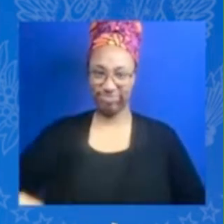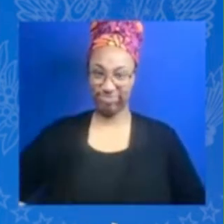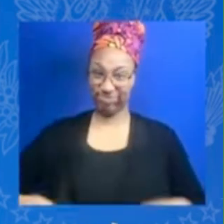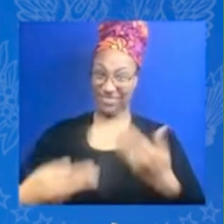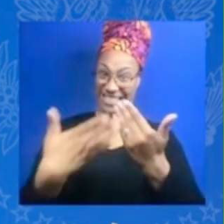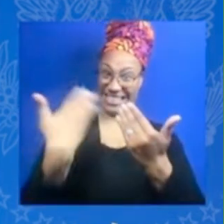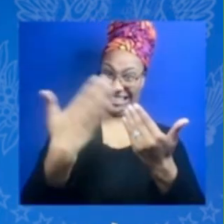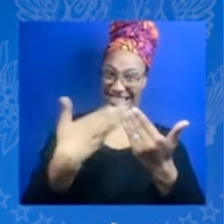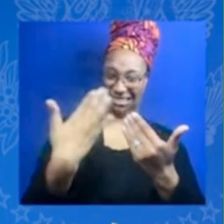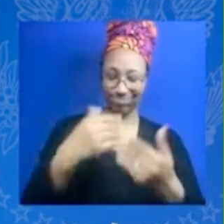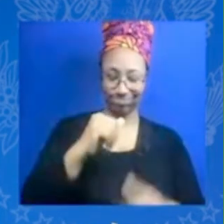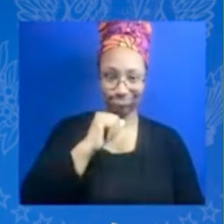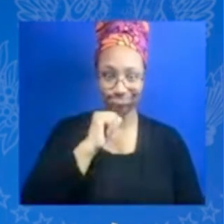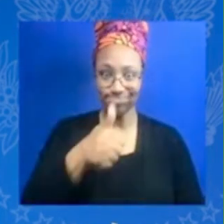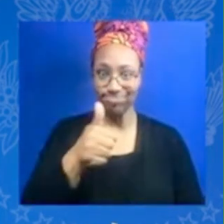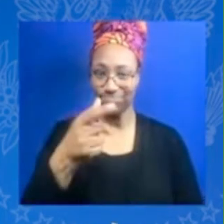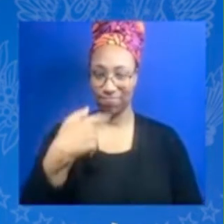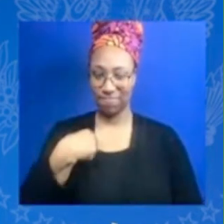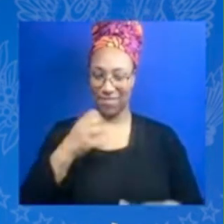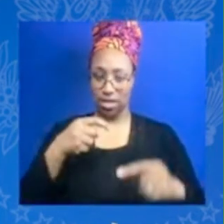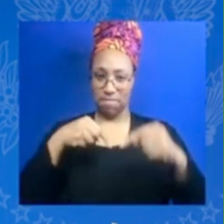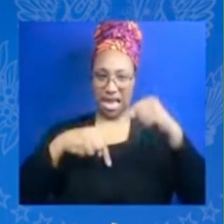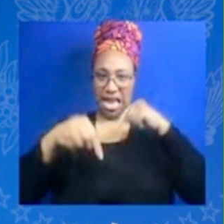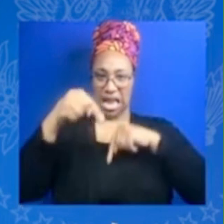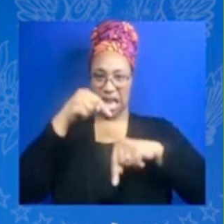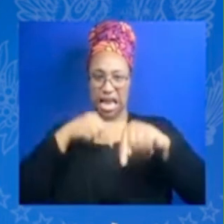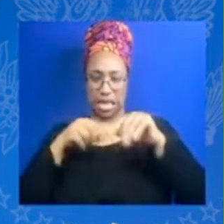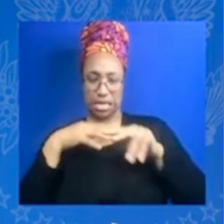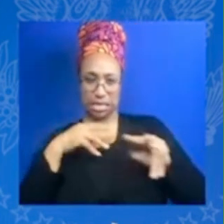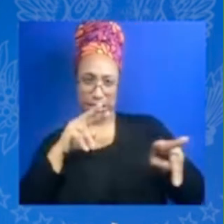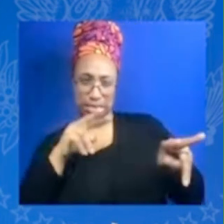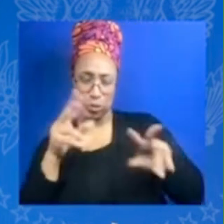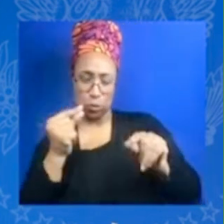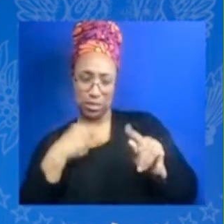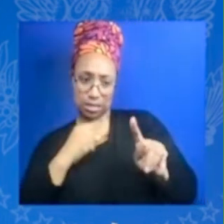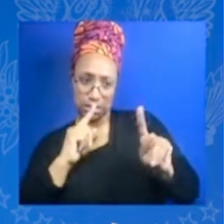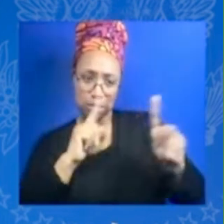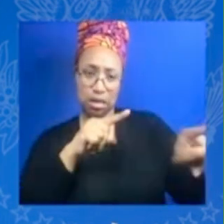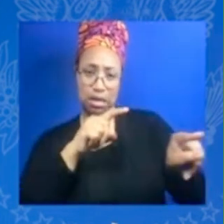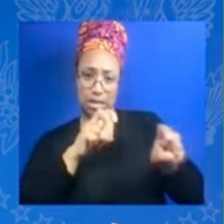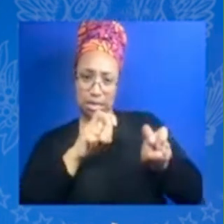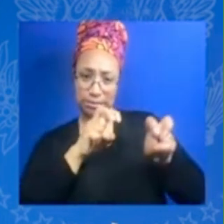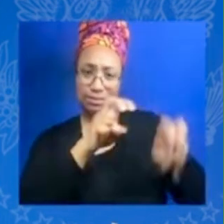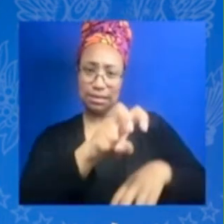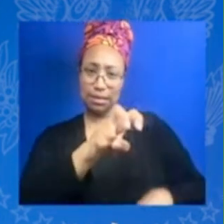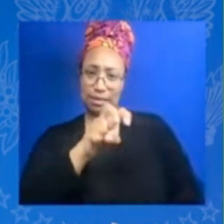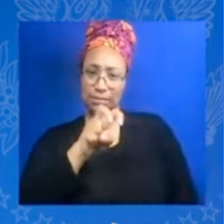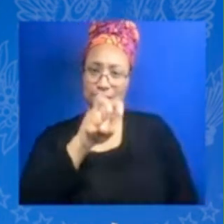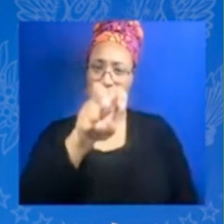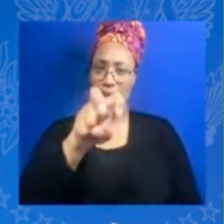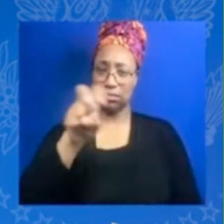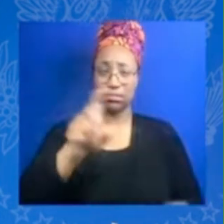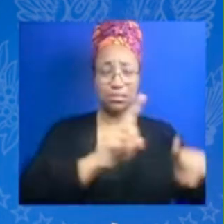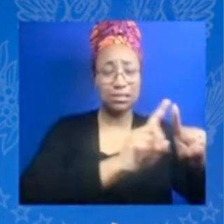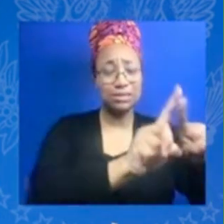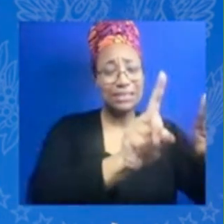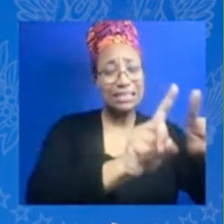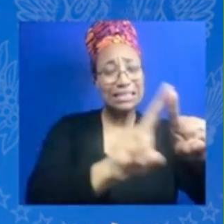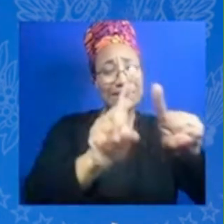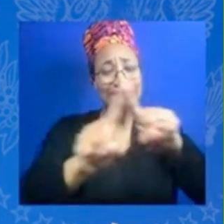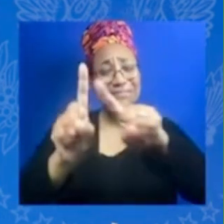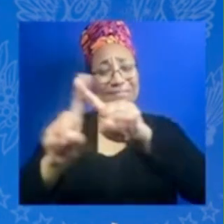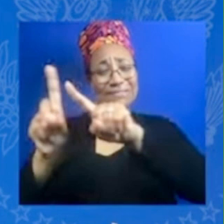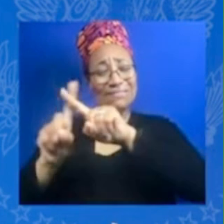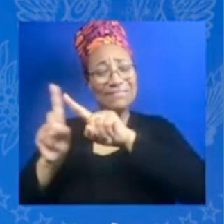to every department store in the country and selling the product for them in their own stores and I took it out of the